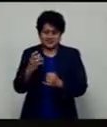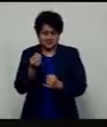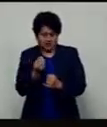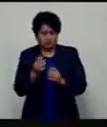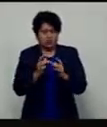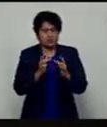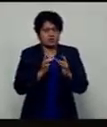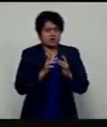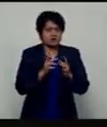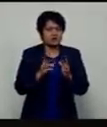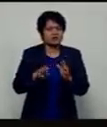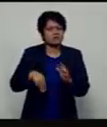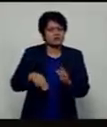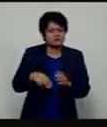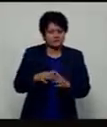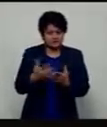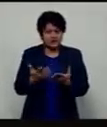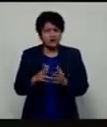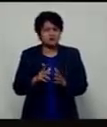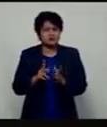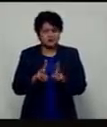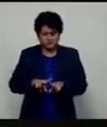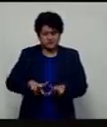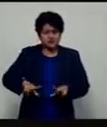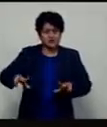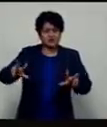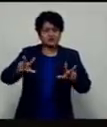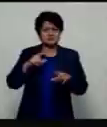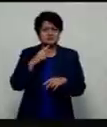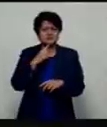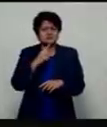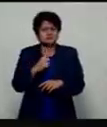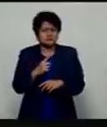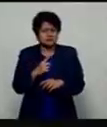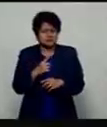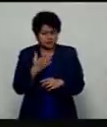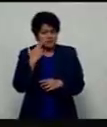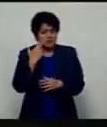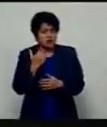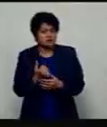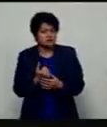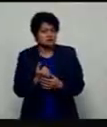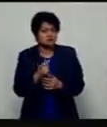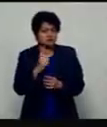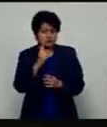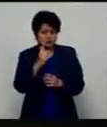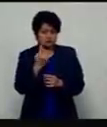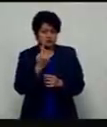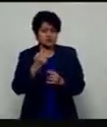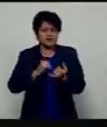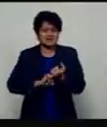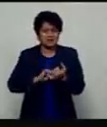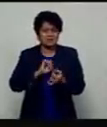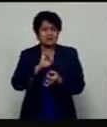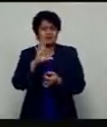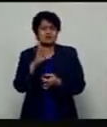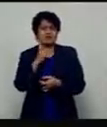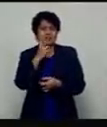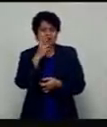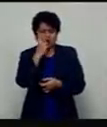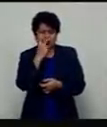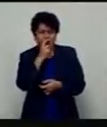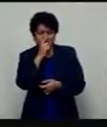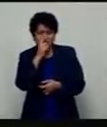And coming back to Vitilebu, new areas of interest have also been identified, one of which is the Samambula Old People's Home